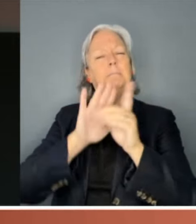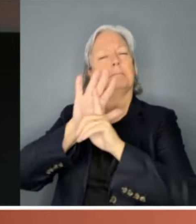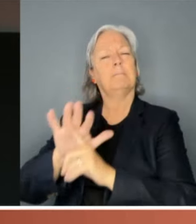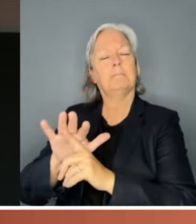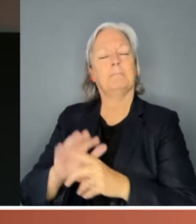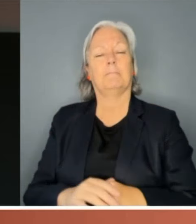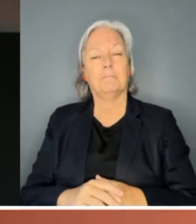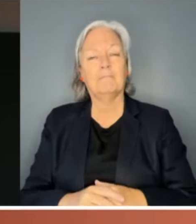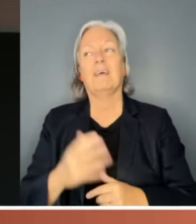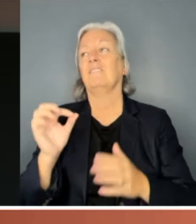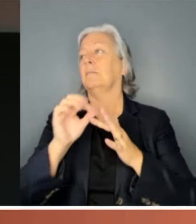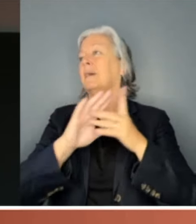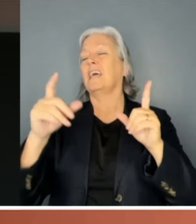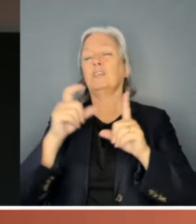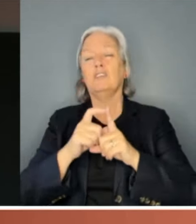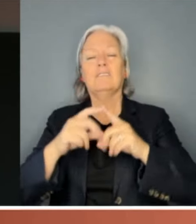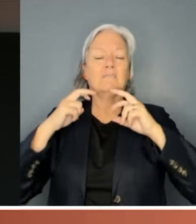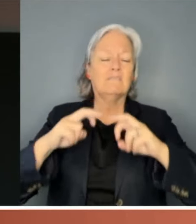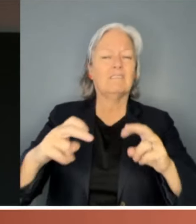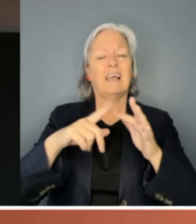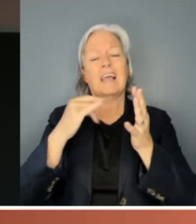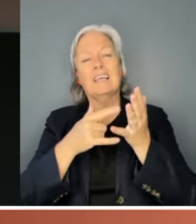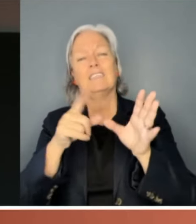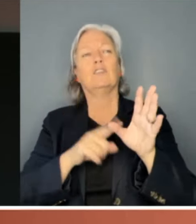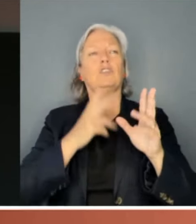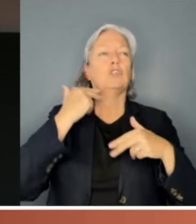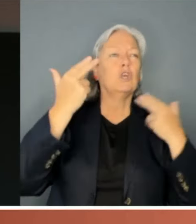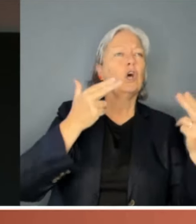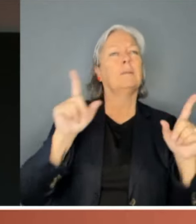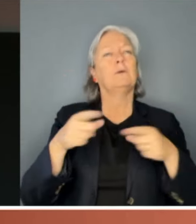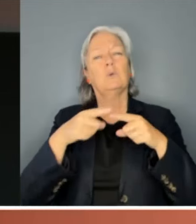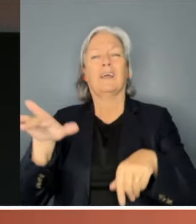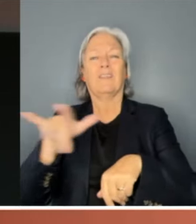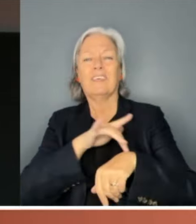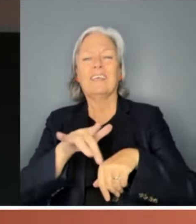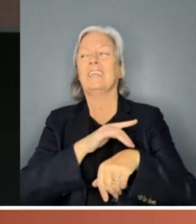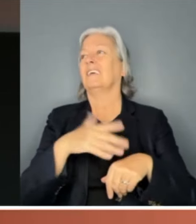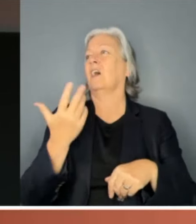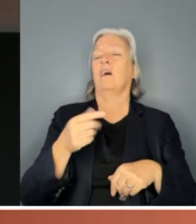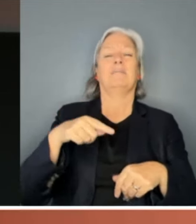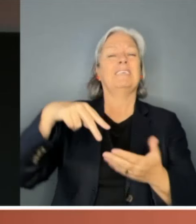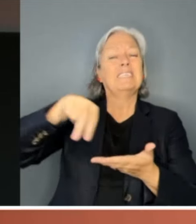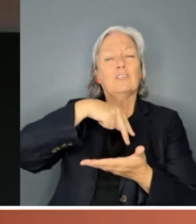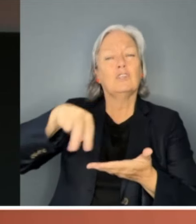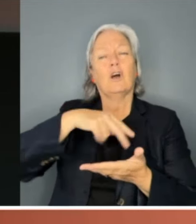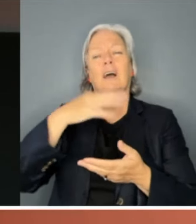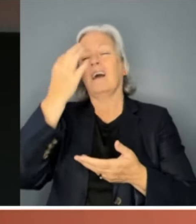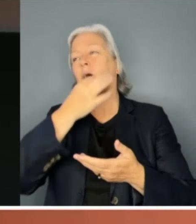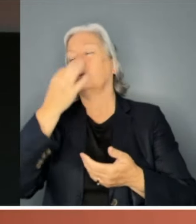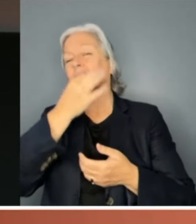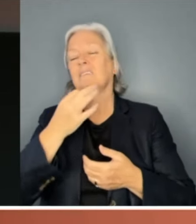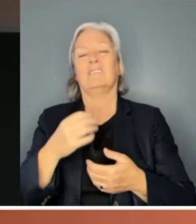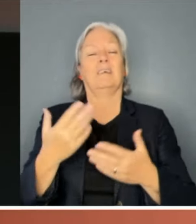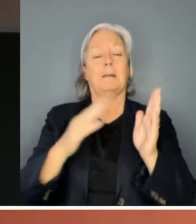PhDs, essays, songs, musical, theatre, TikTok hours, media space and public discussion